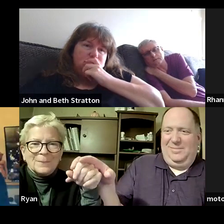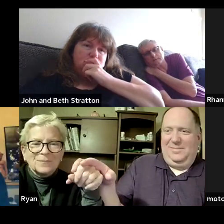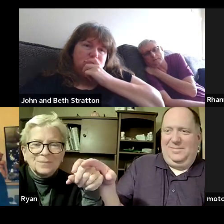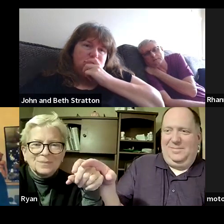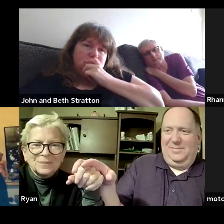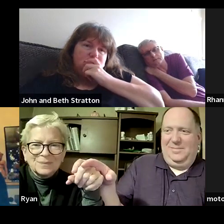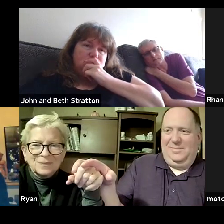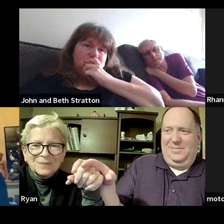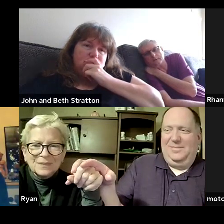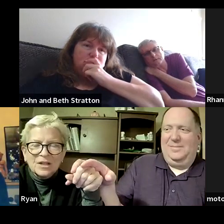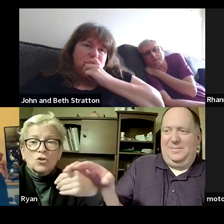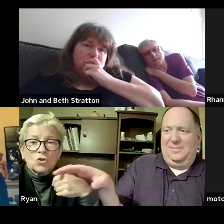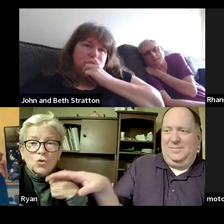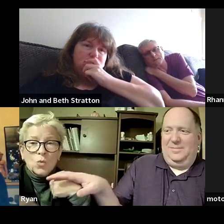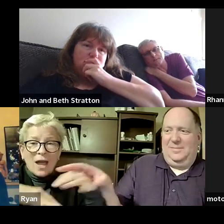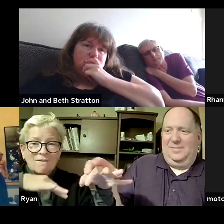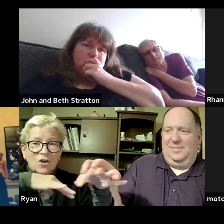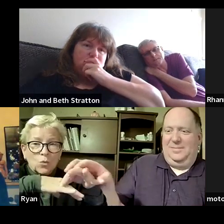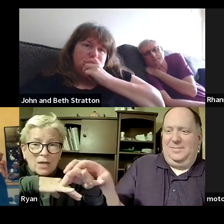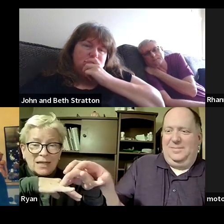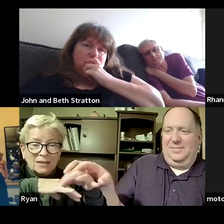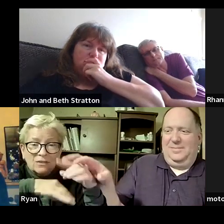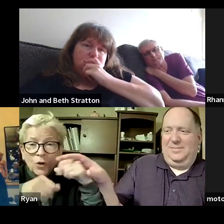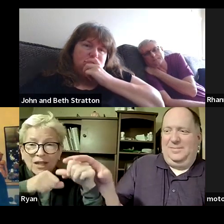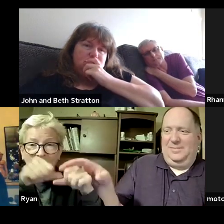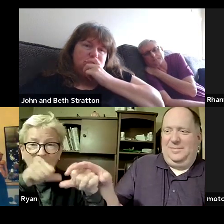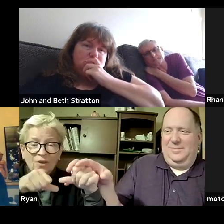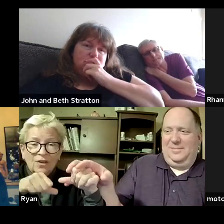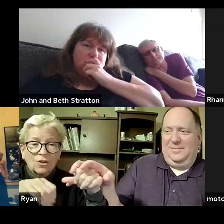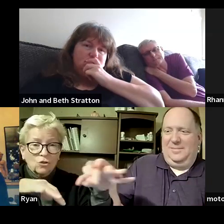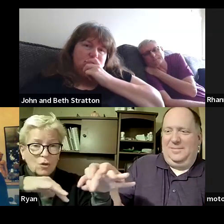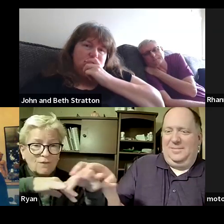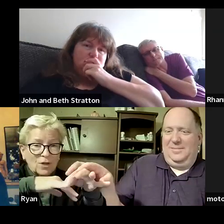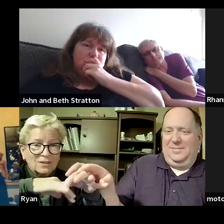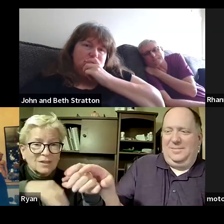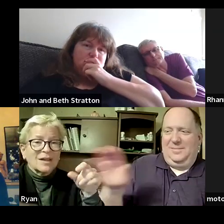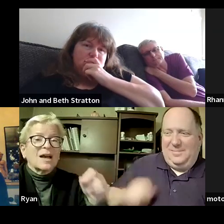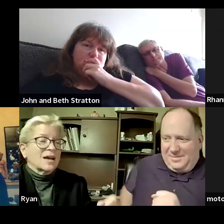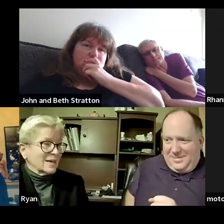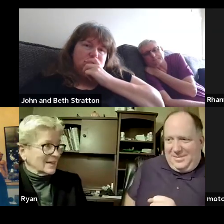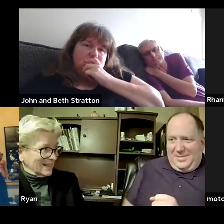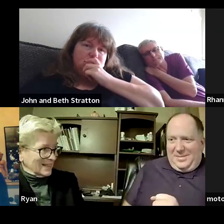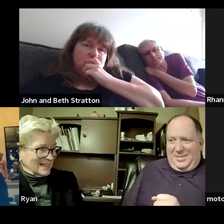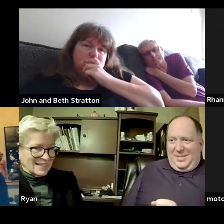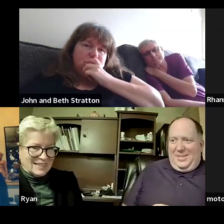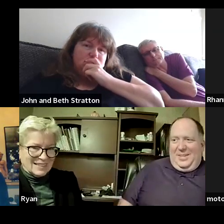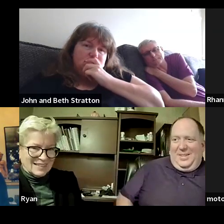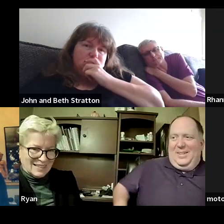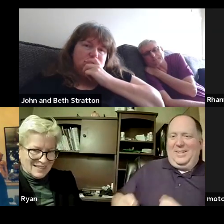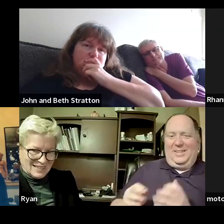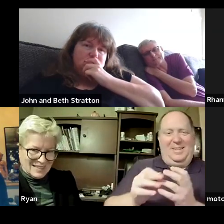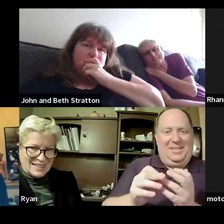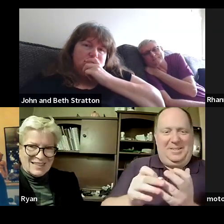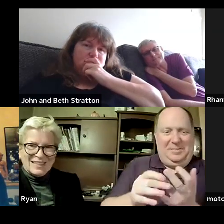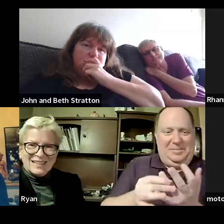okay do you have rings to put in each other's fingers right do you have rings to put each other's finger you got one